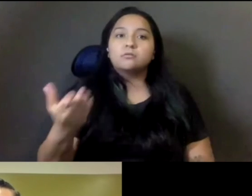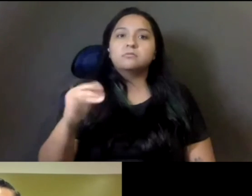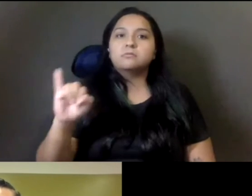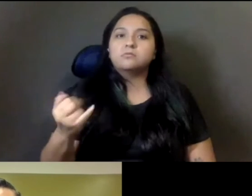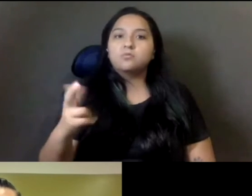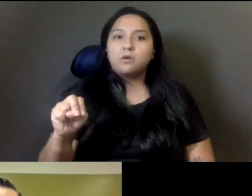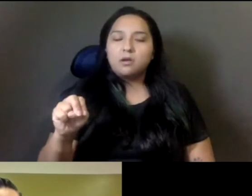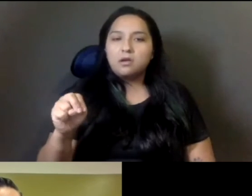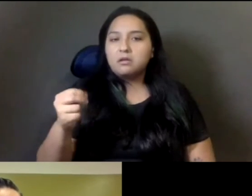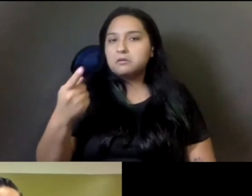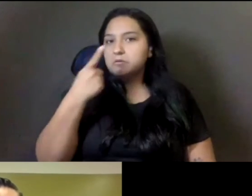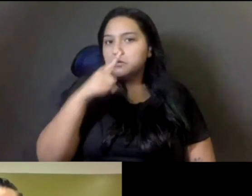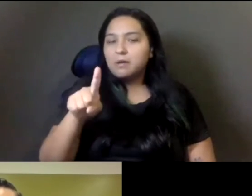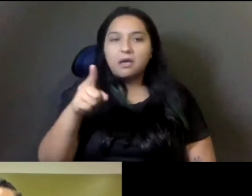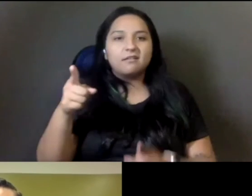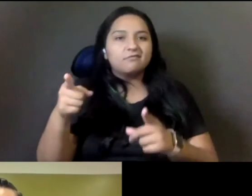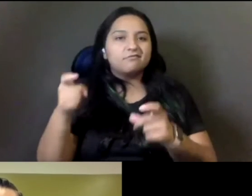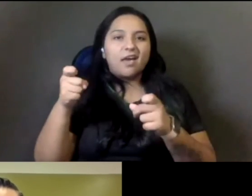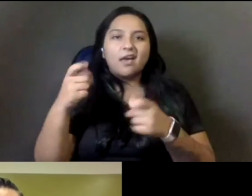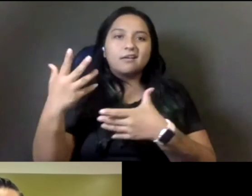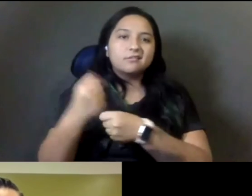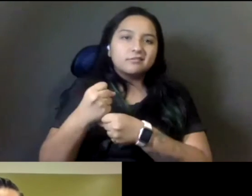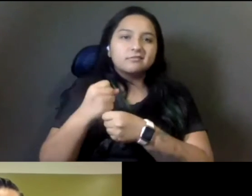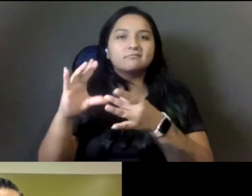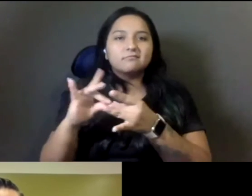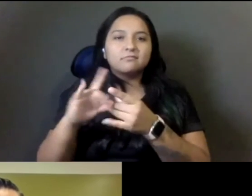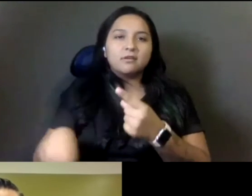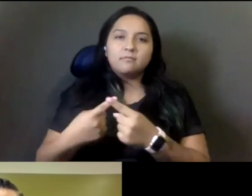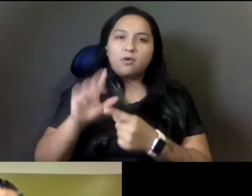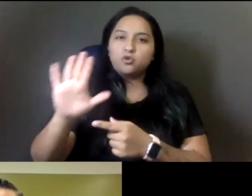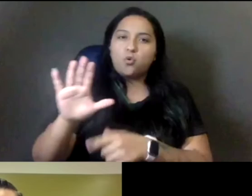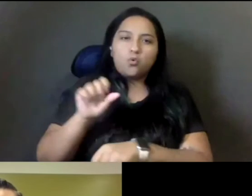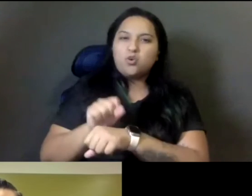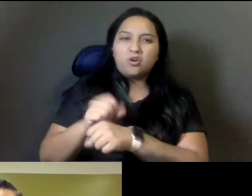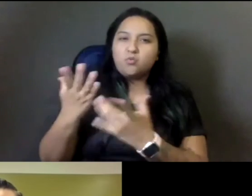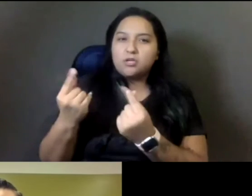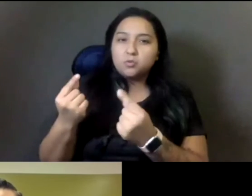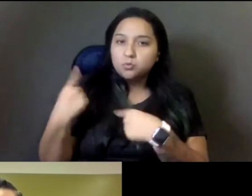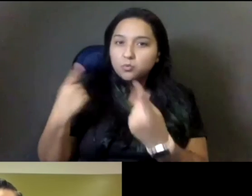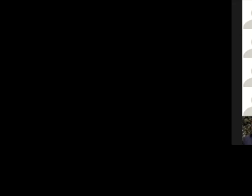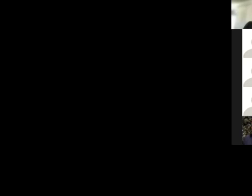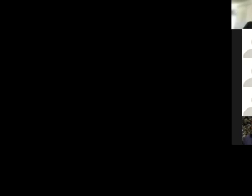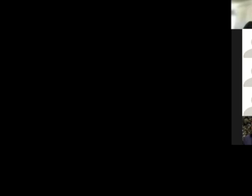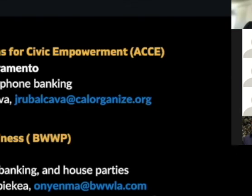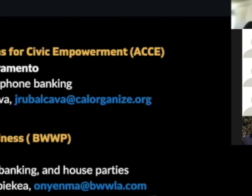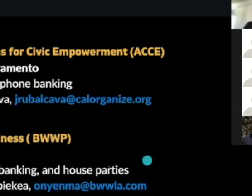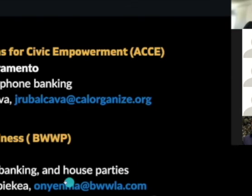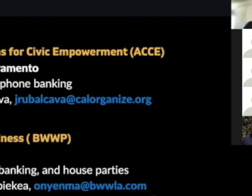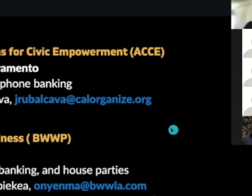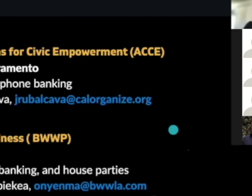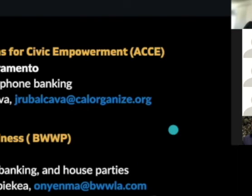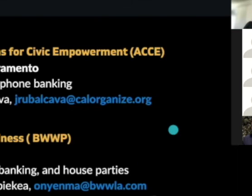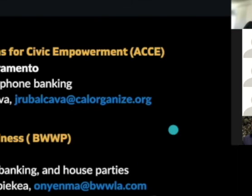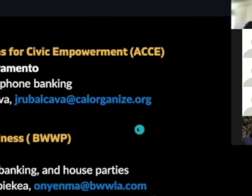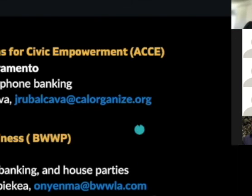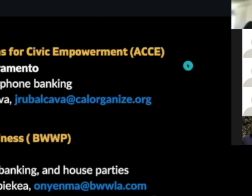of, you know, the kind of work that you're doing and how folks can volunteer and turn out to help help you guys turn out more voters around the